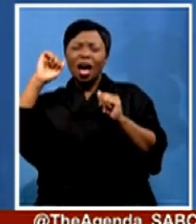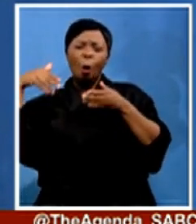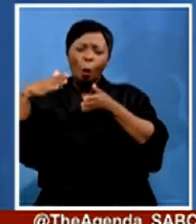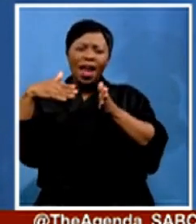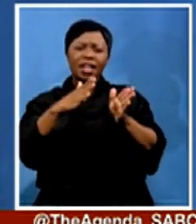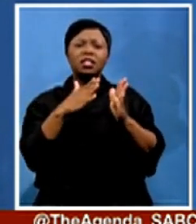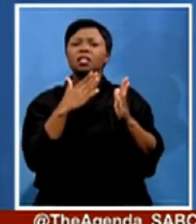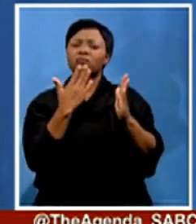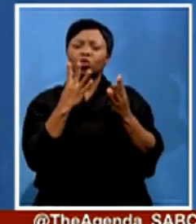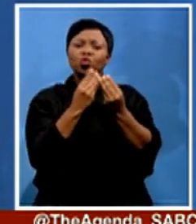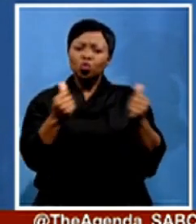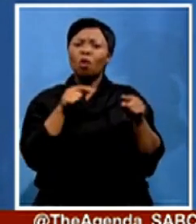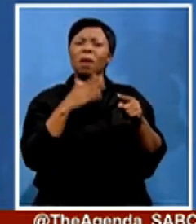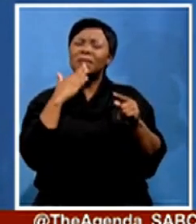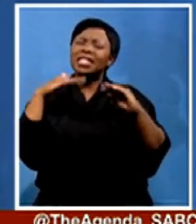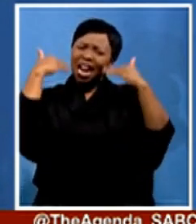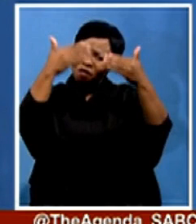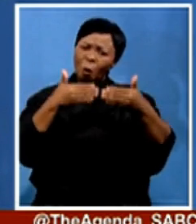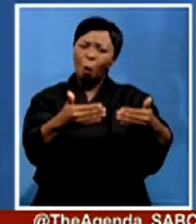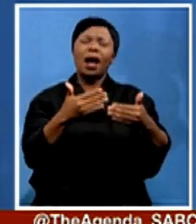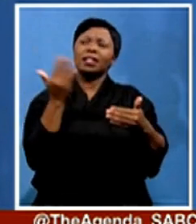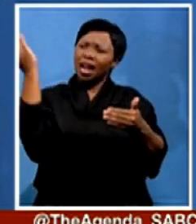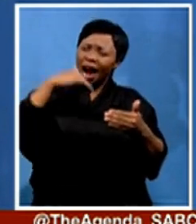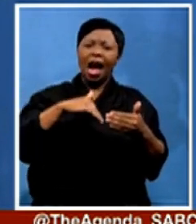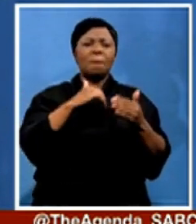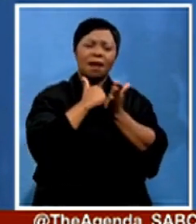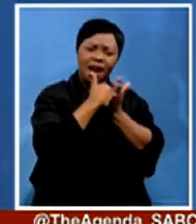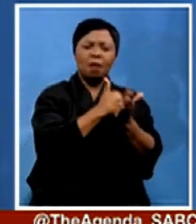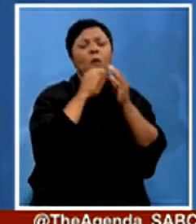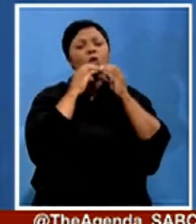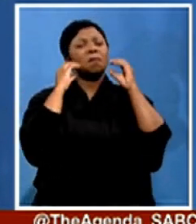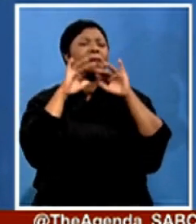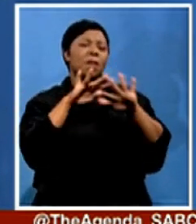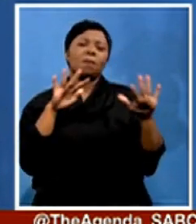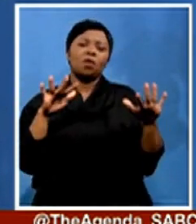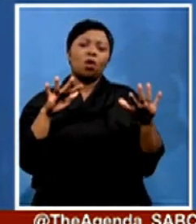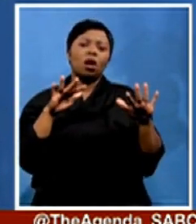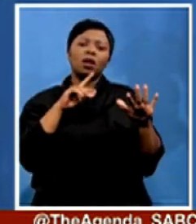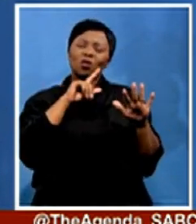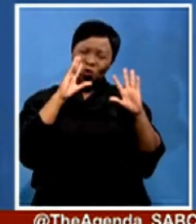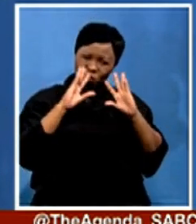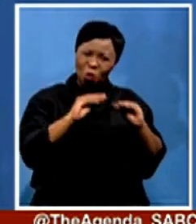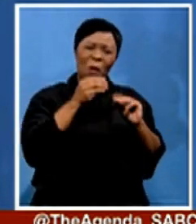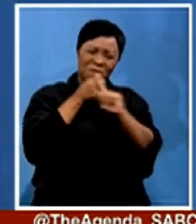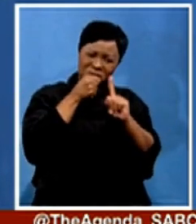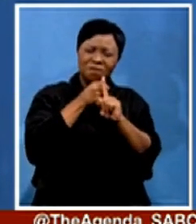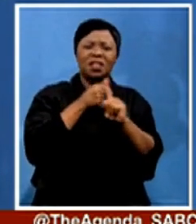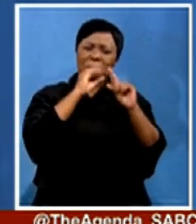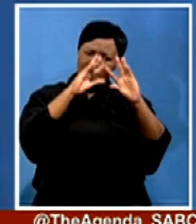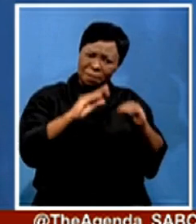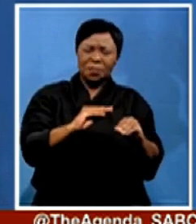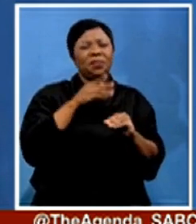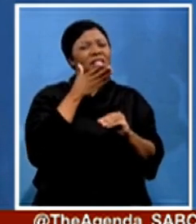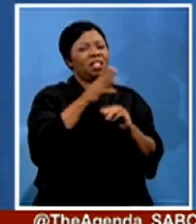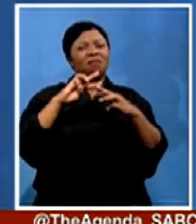to assist the people of Mozambique, fight this terrorist attack that is happening in